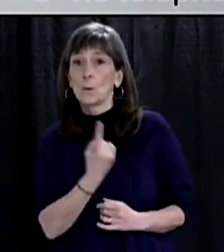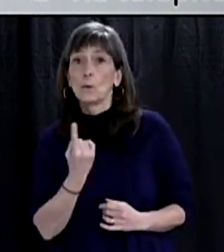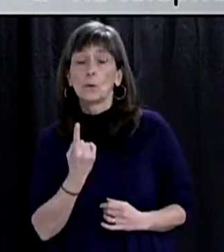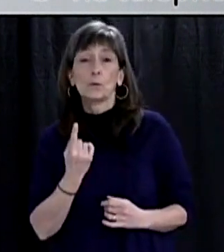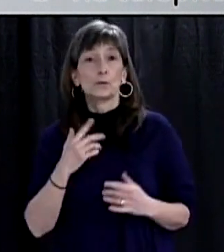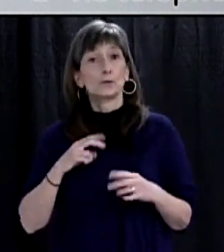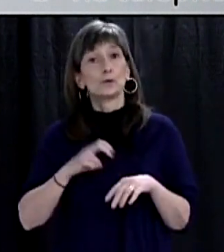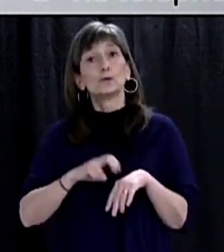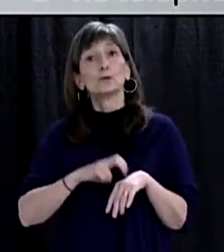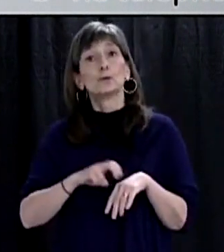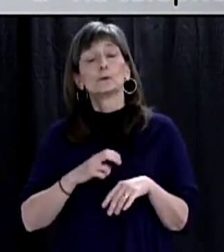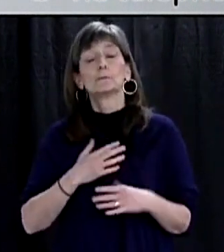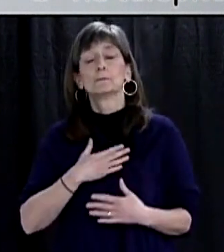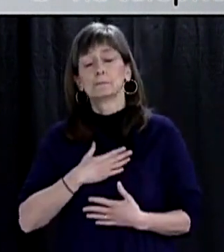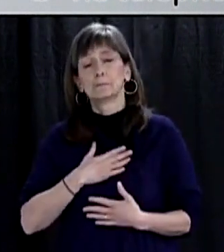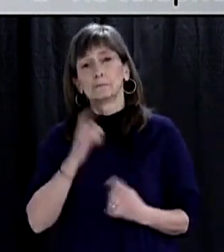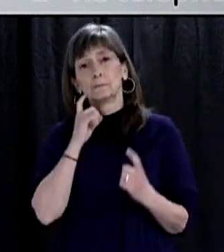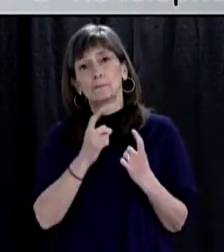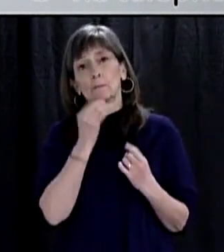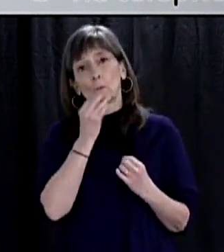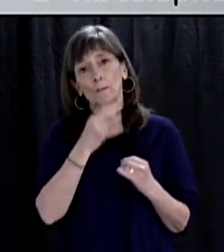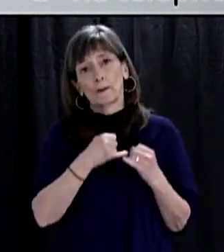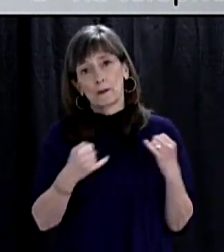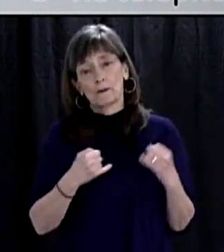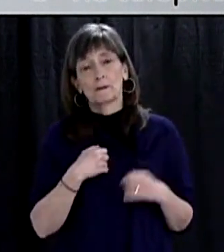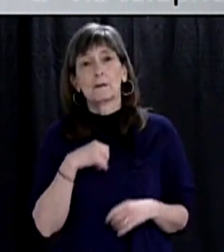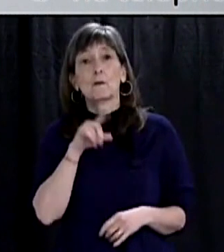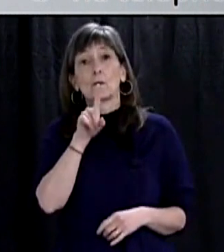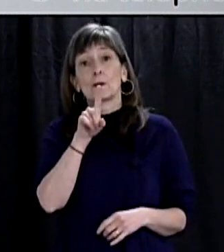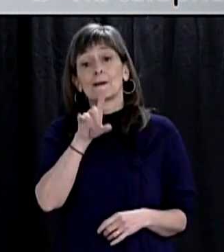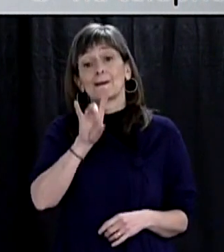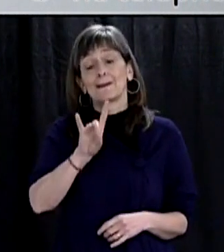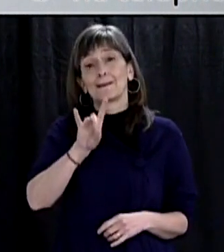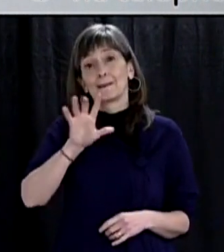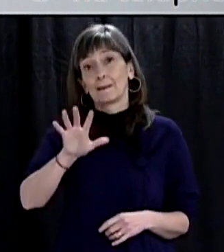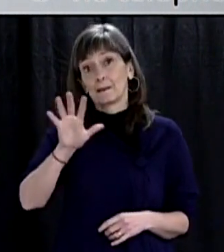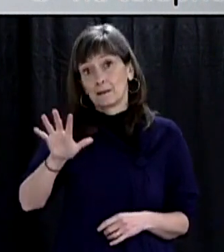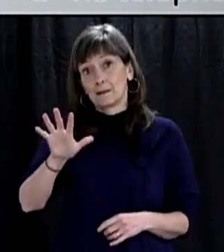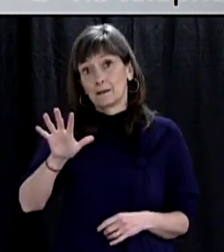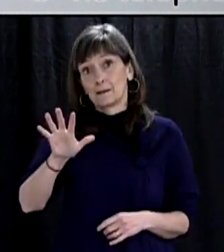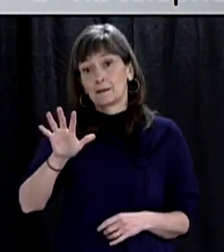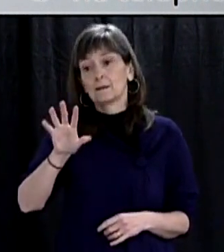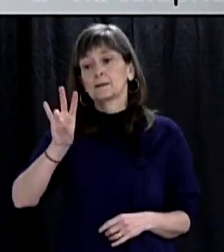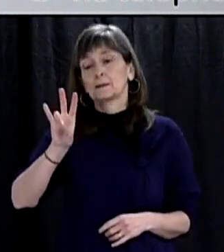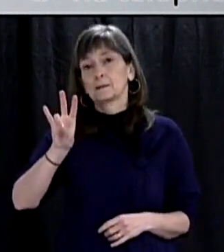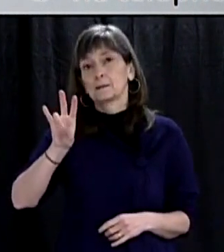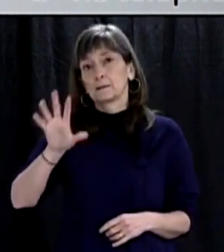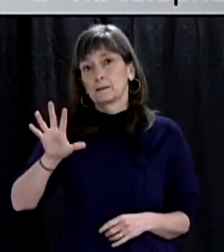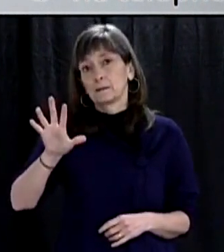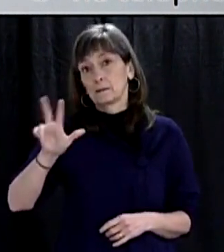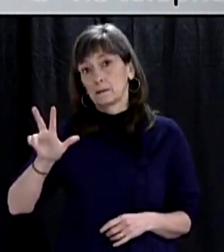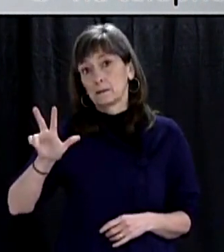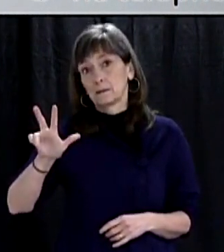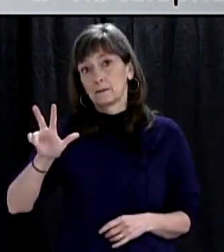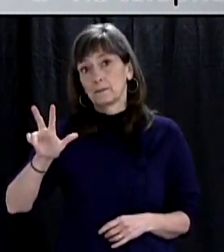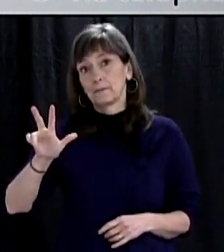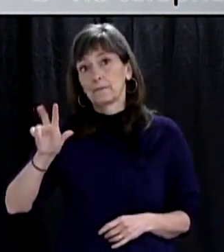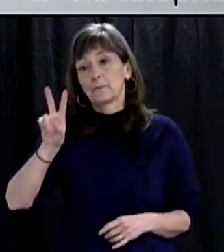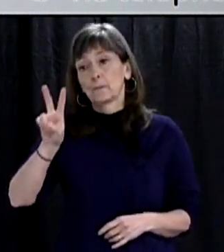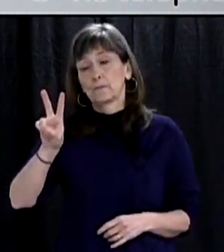consider calling the Provincial Warm Line at 1-855-753